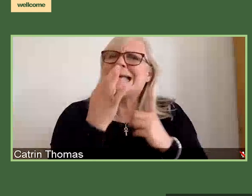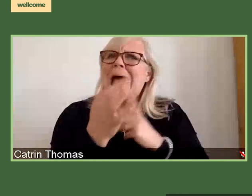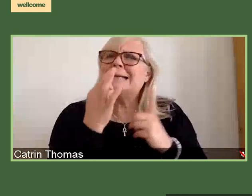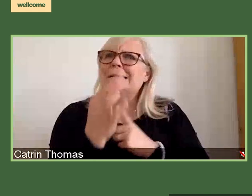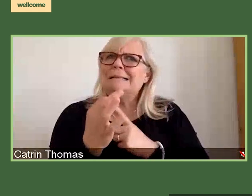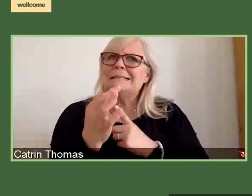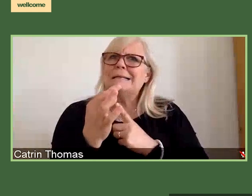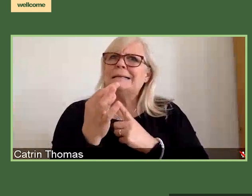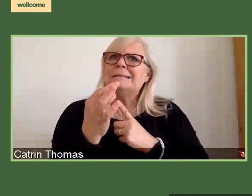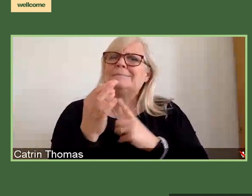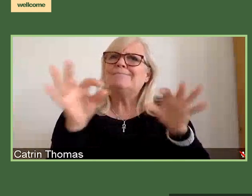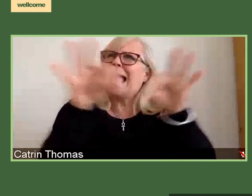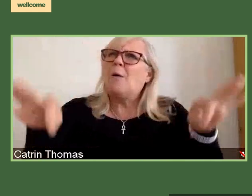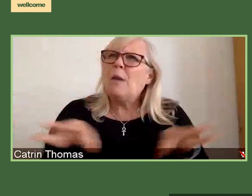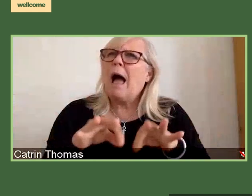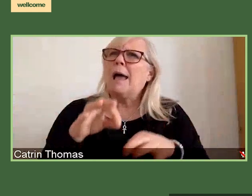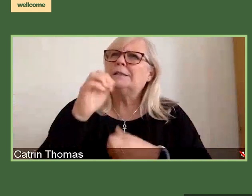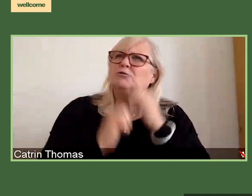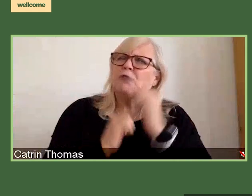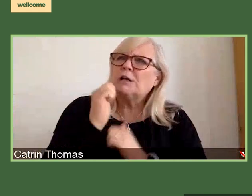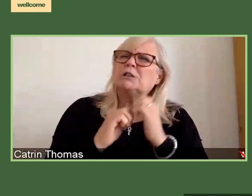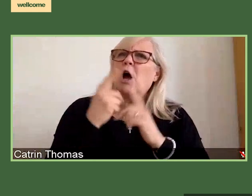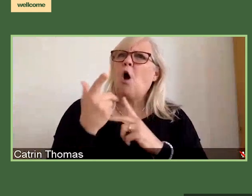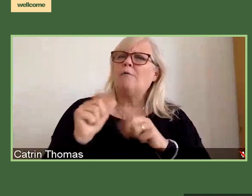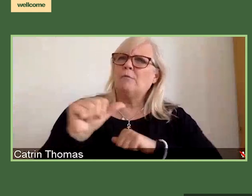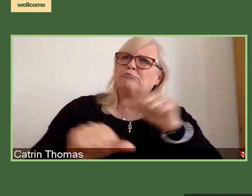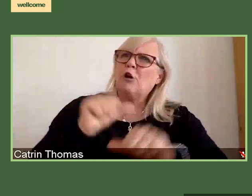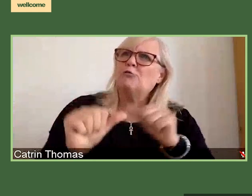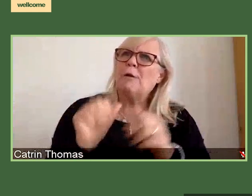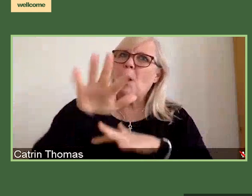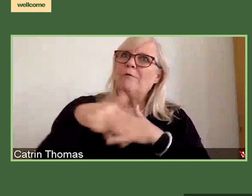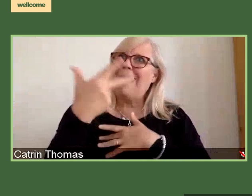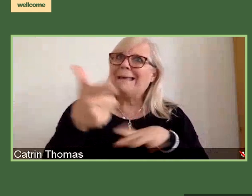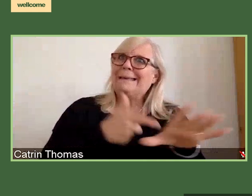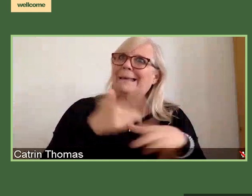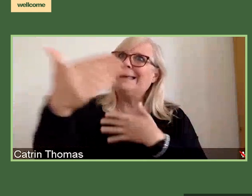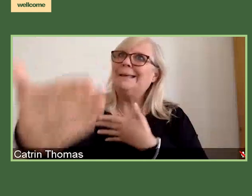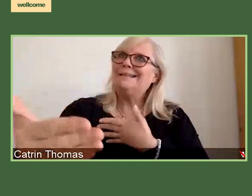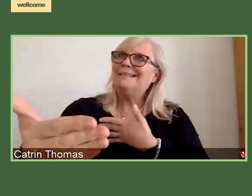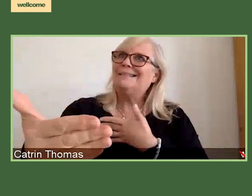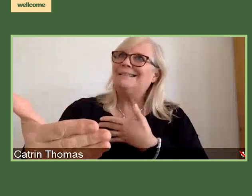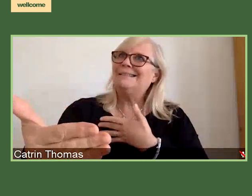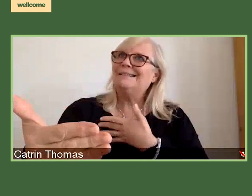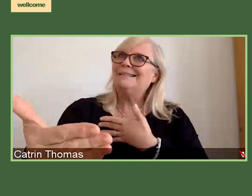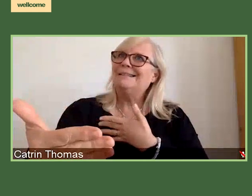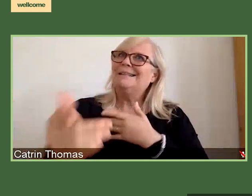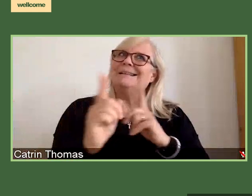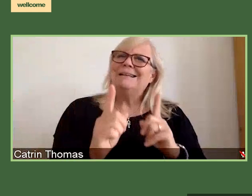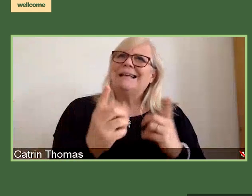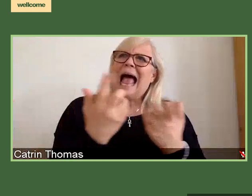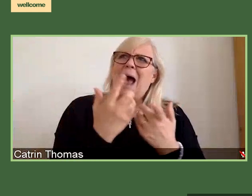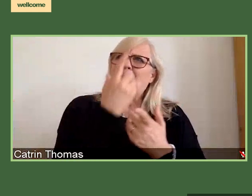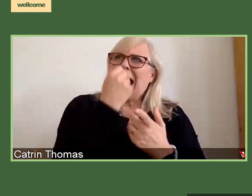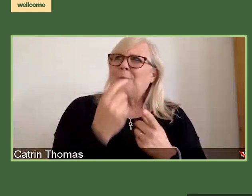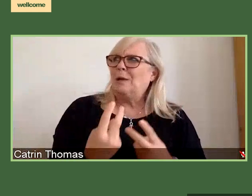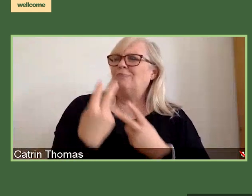example. And actually, we know that it can be quite difficult to review that if there isn't a lot of detail. There are challenges that we and all